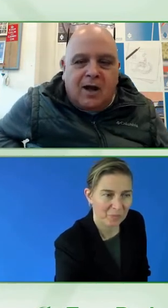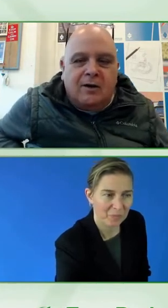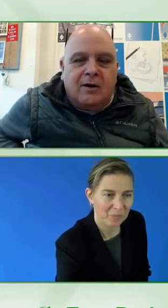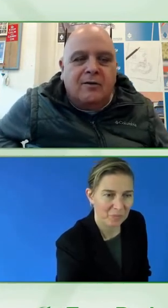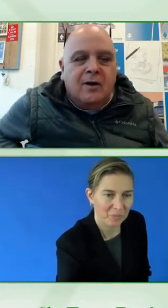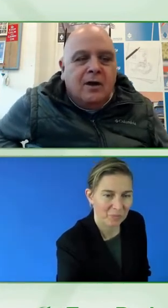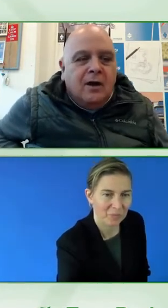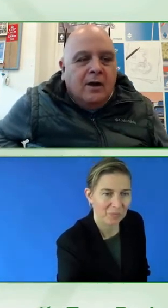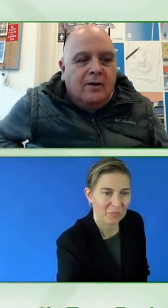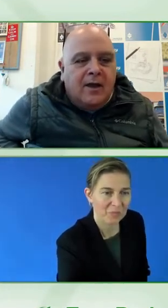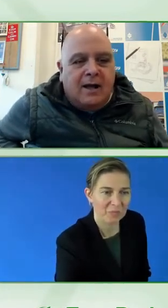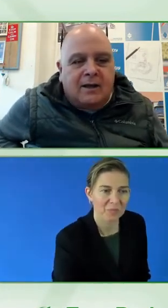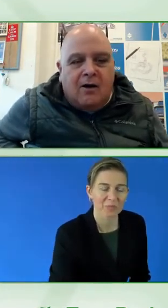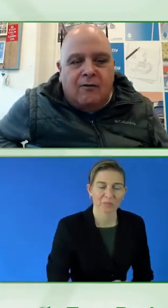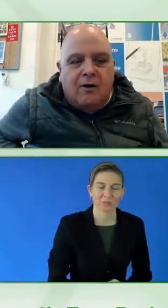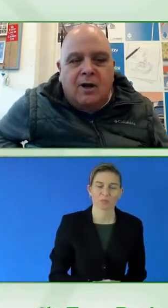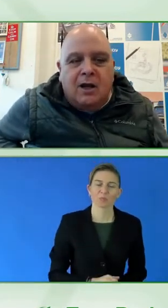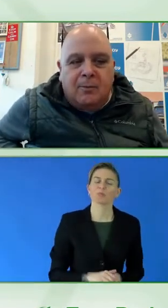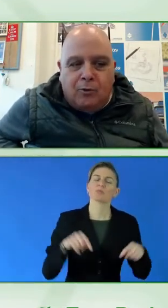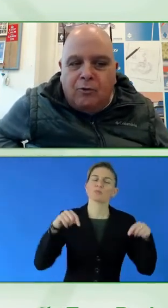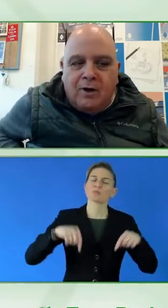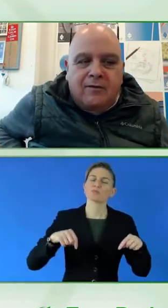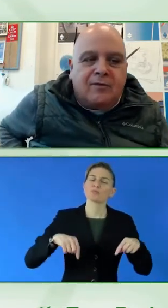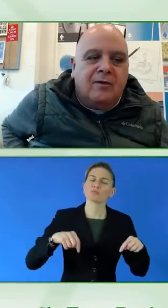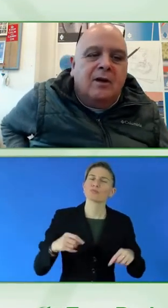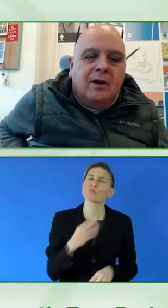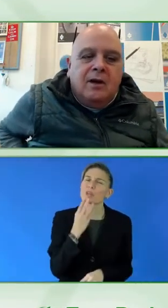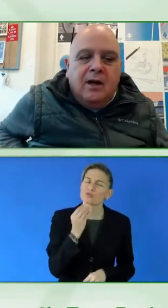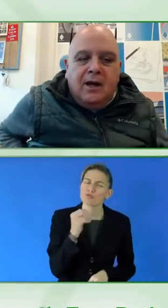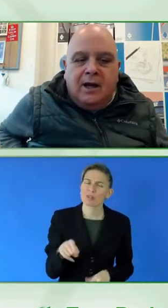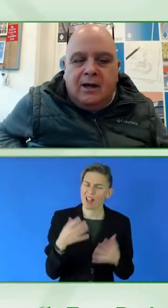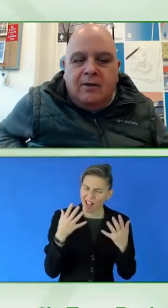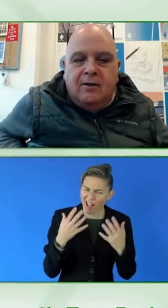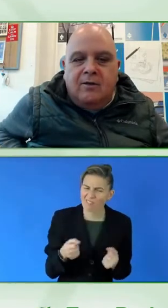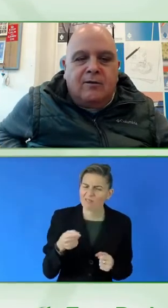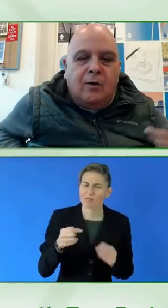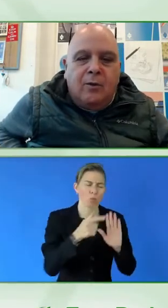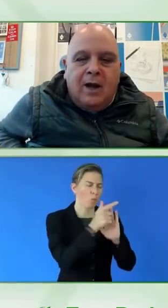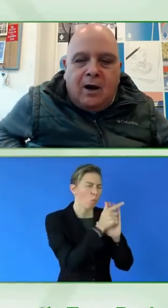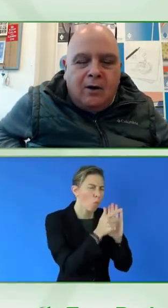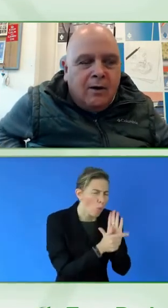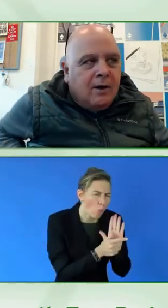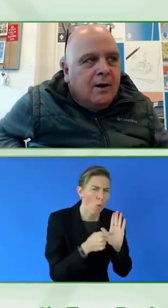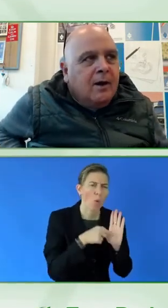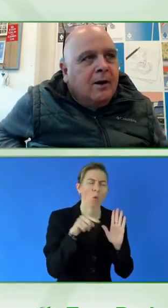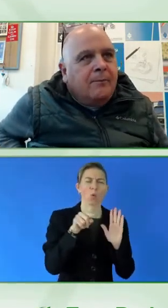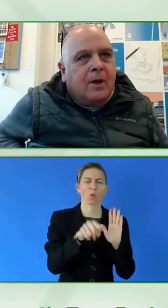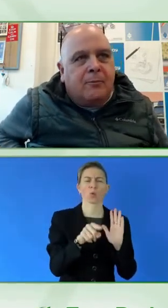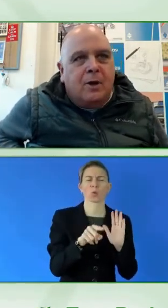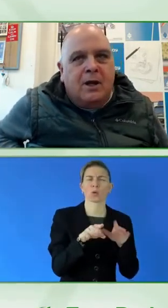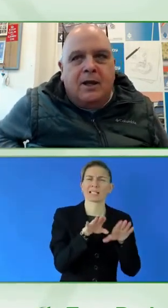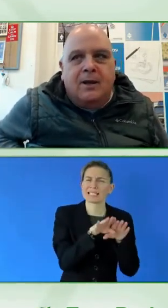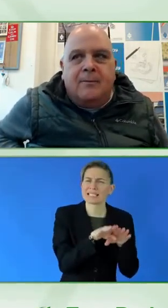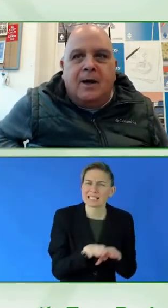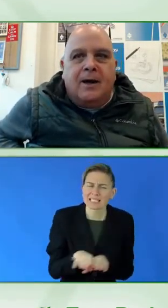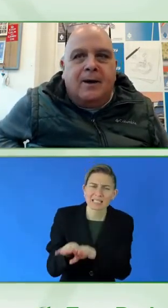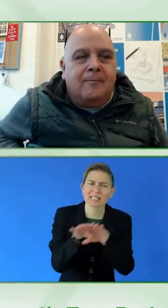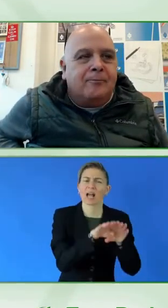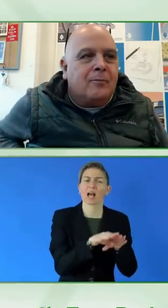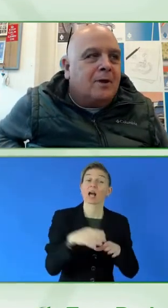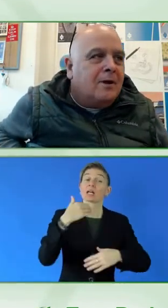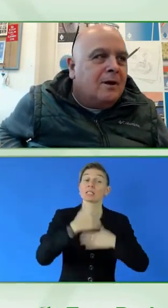accessibility standards that are very progressed. And so we are pretty,